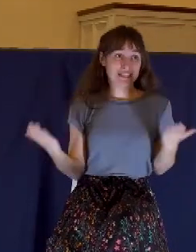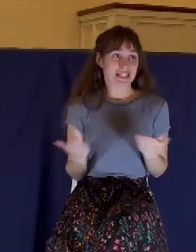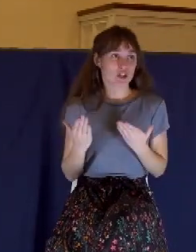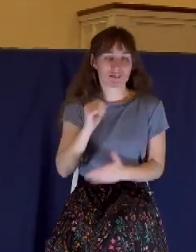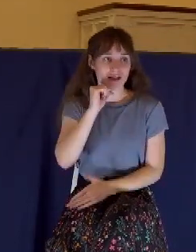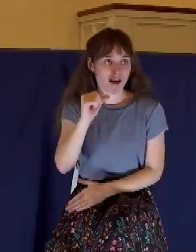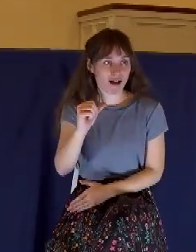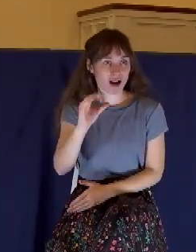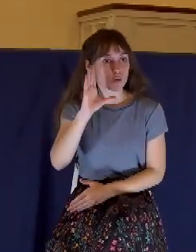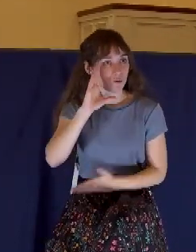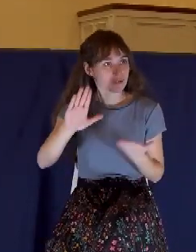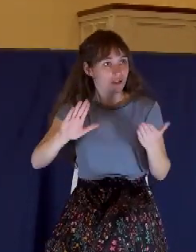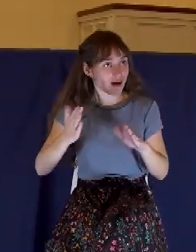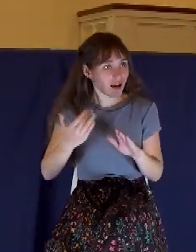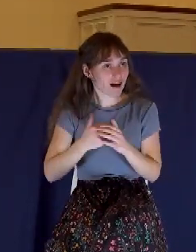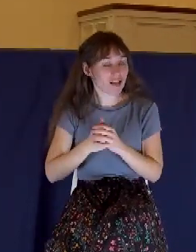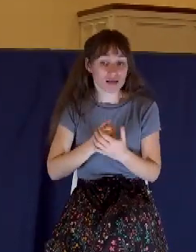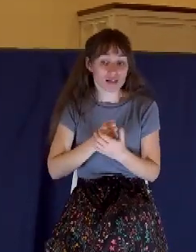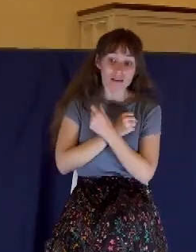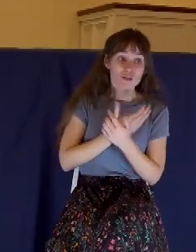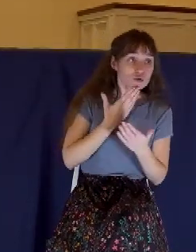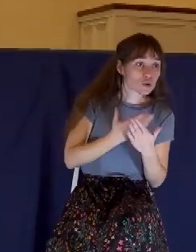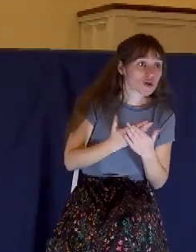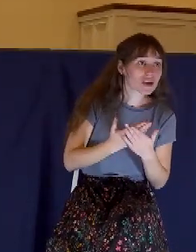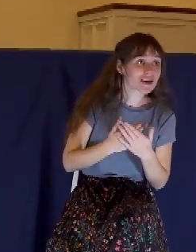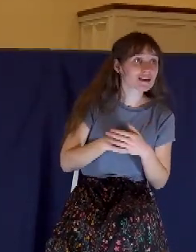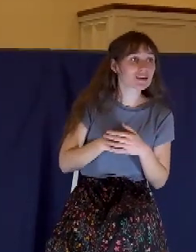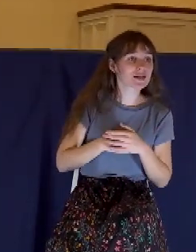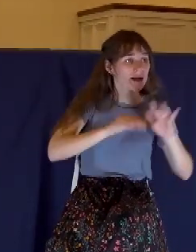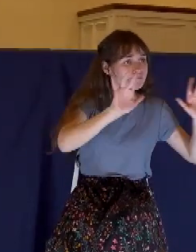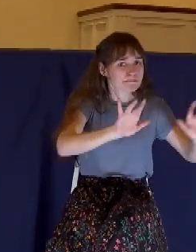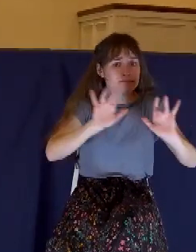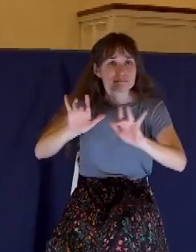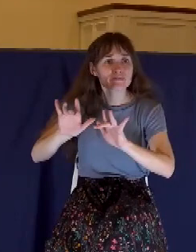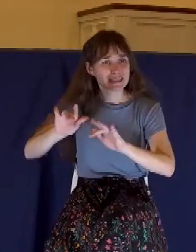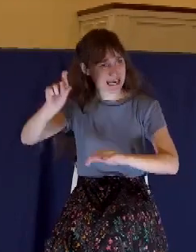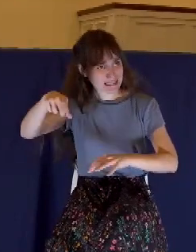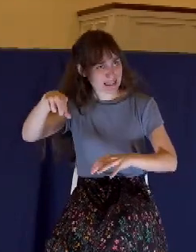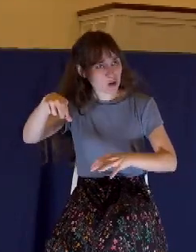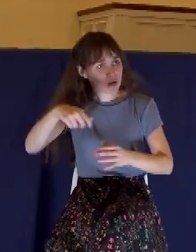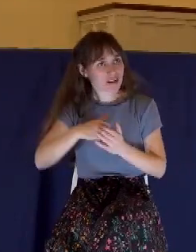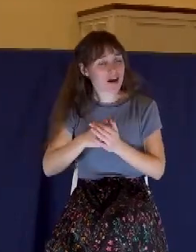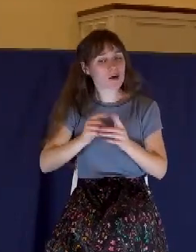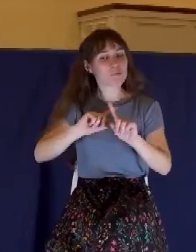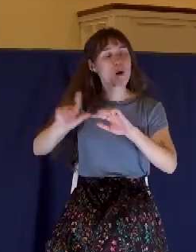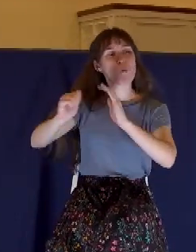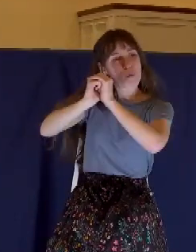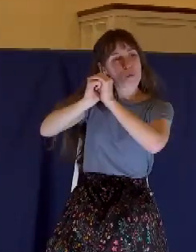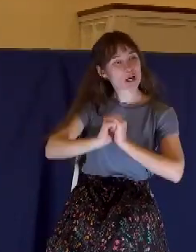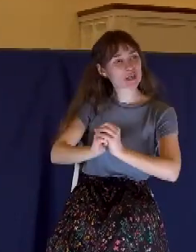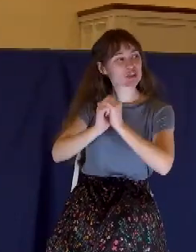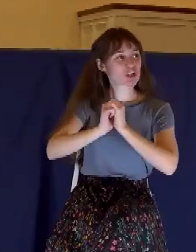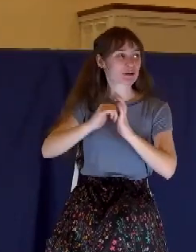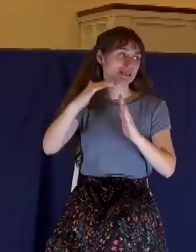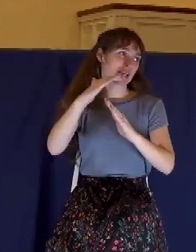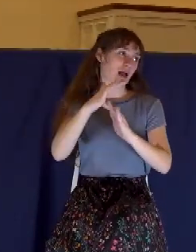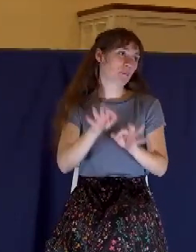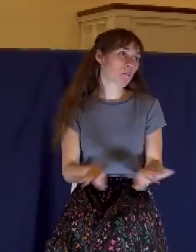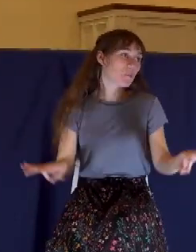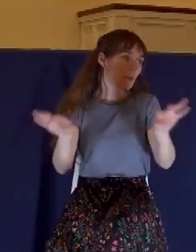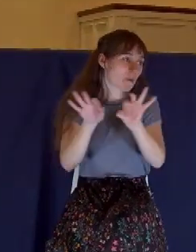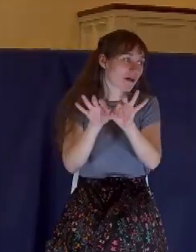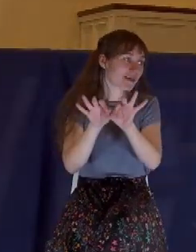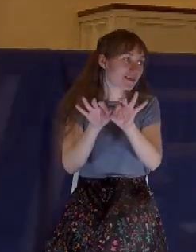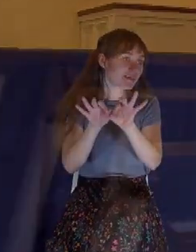is good. Charity is necessary. But worship, worshiping the true Christ is always better and it always leads